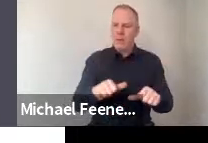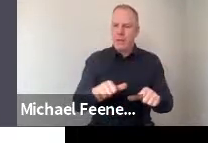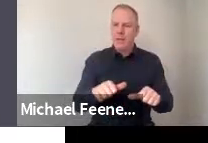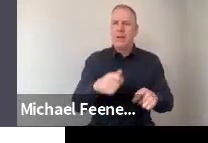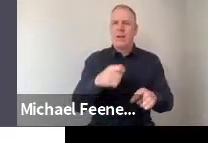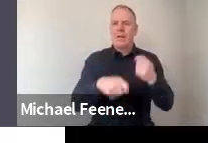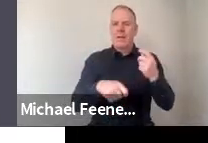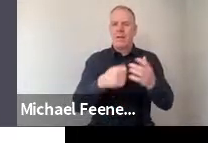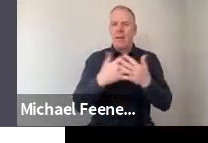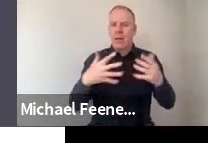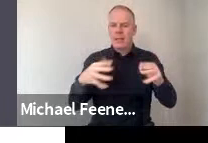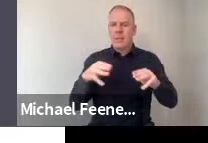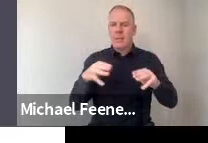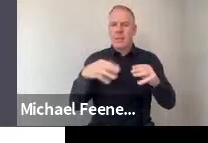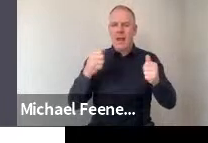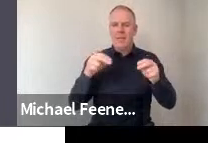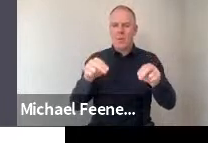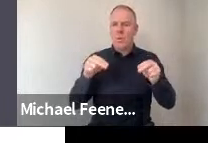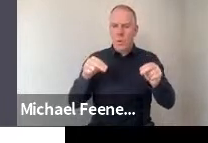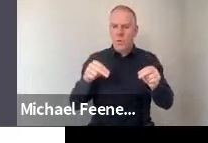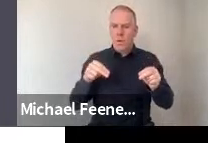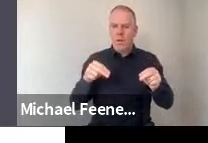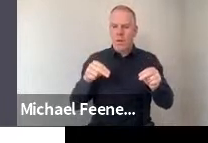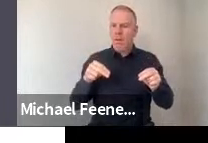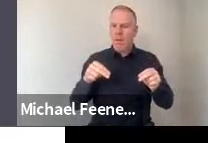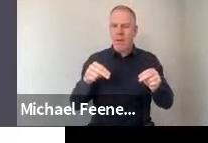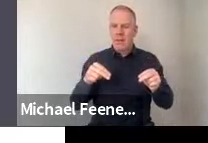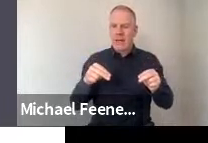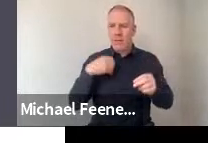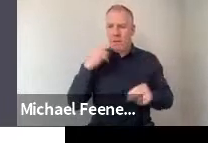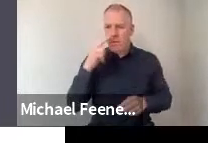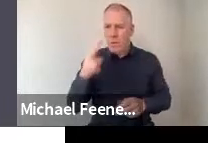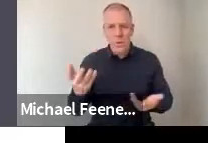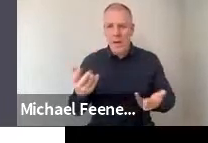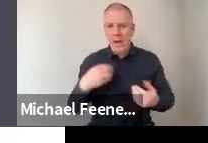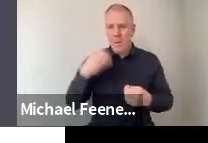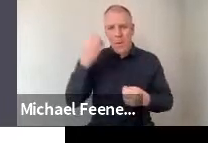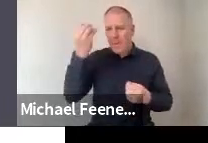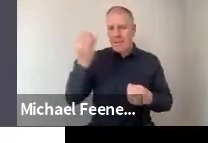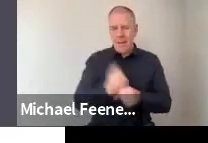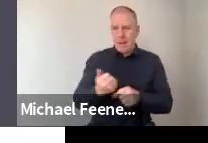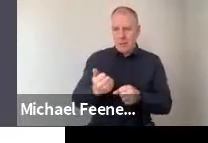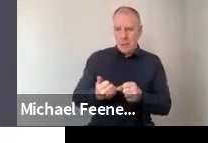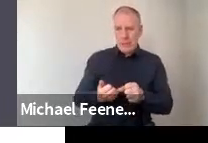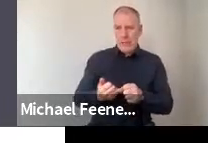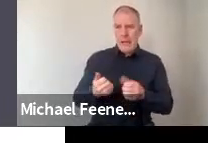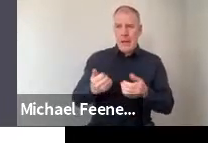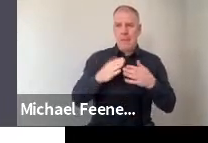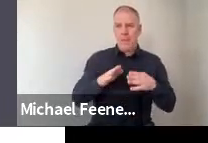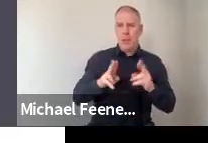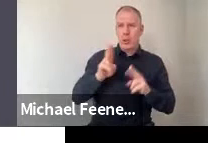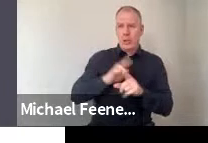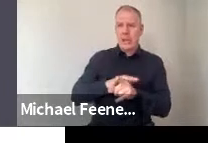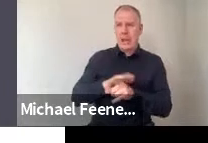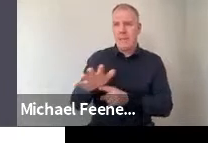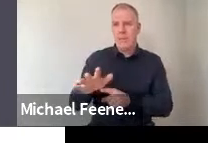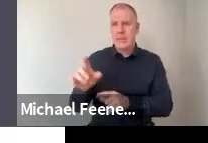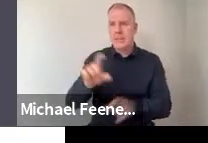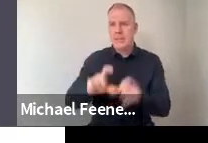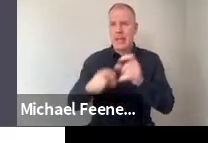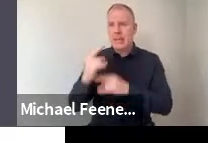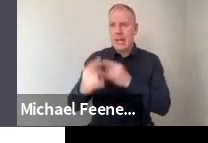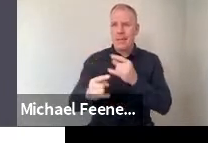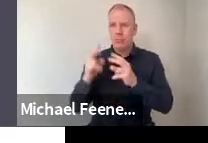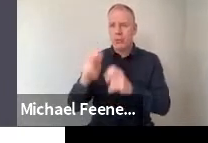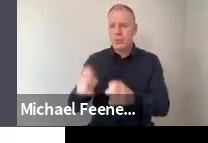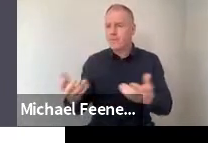that took a neutral view on this point, suggesting they did not have an opinion about whether the general public should have a say in